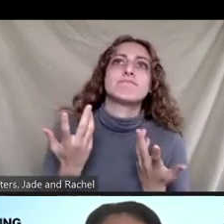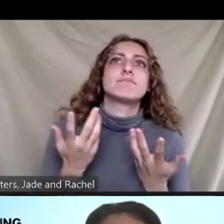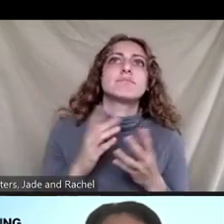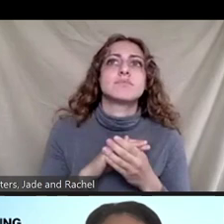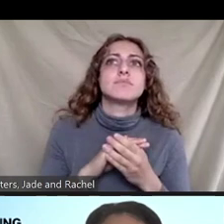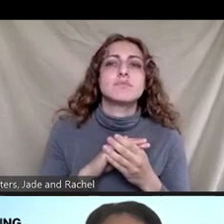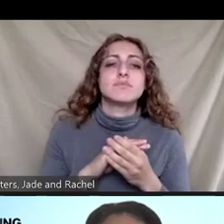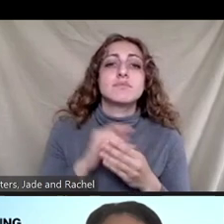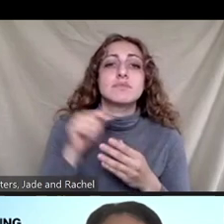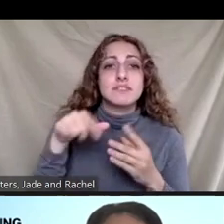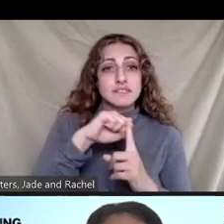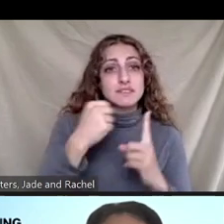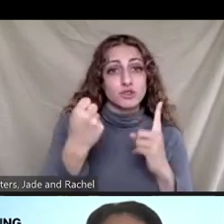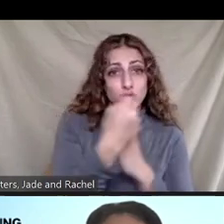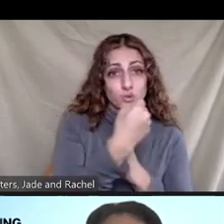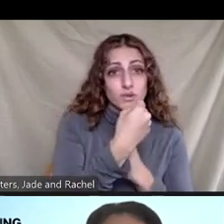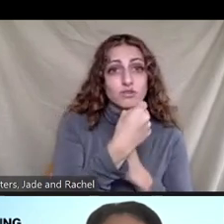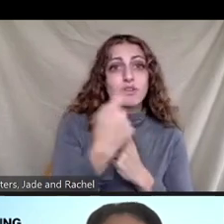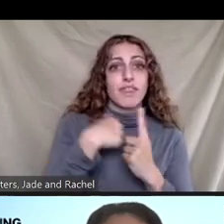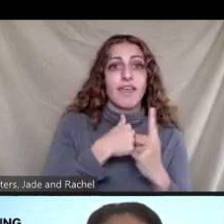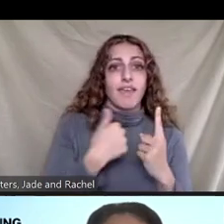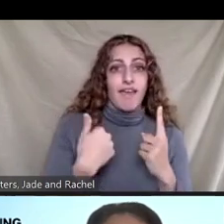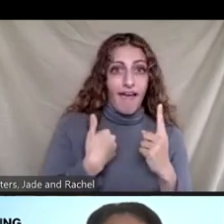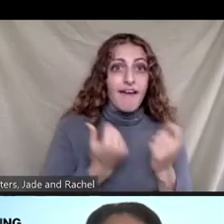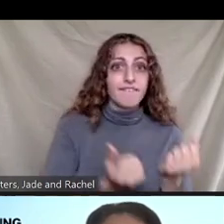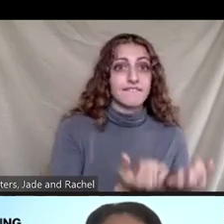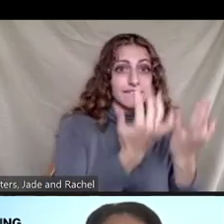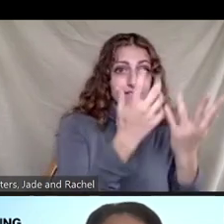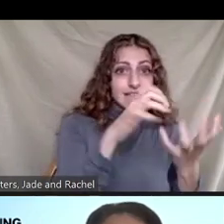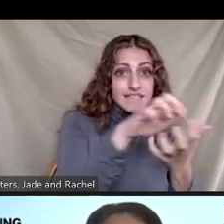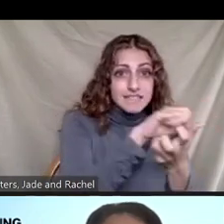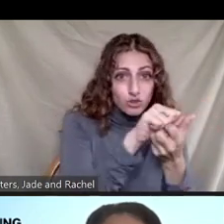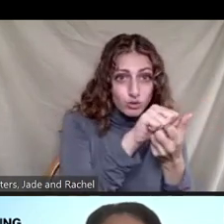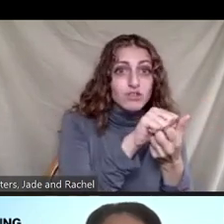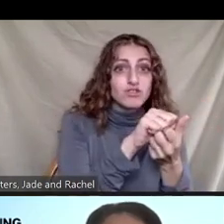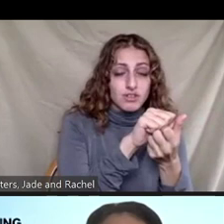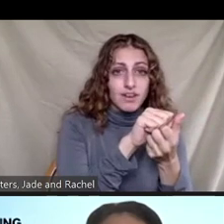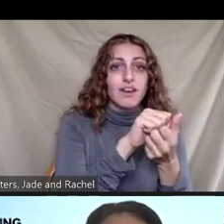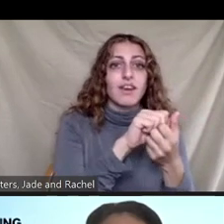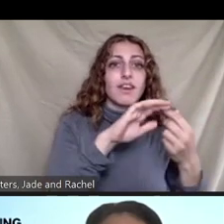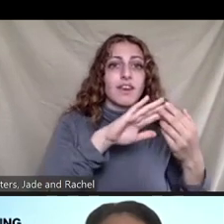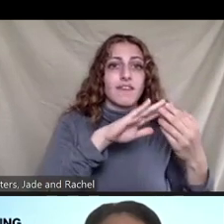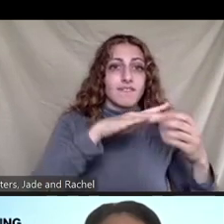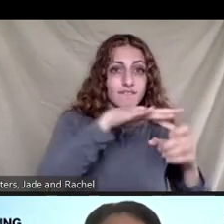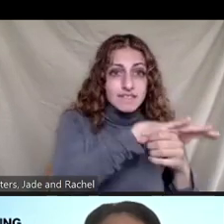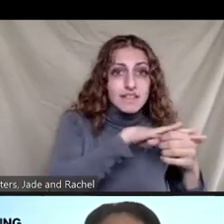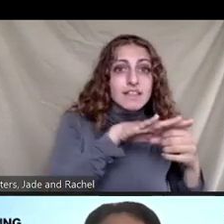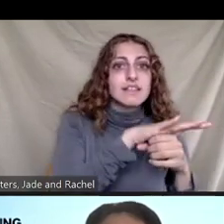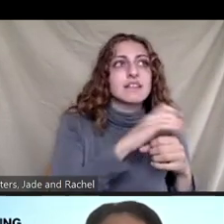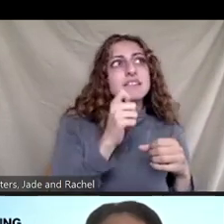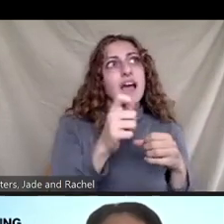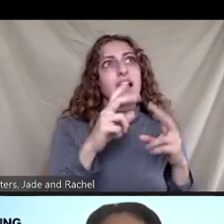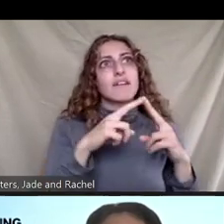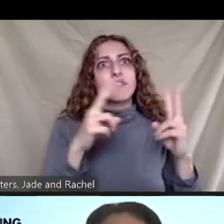in the case where they have the incineration facilities, I know it's not very, it doesn't sound like very, uh, environmental friendly.